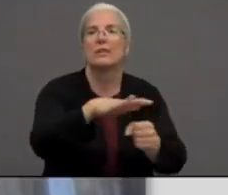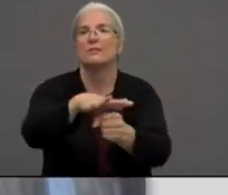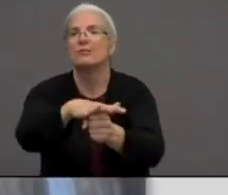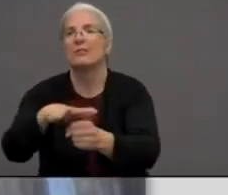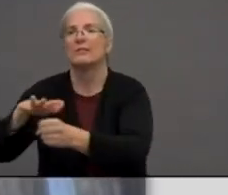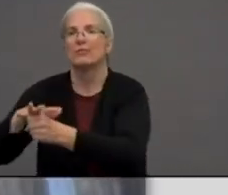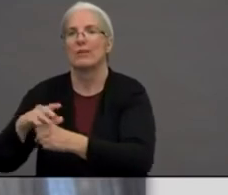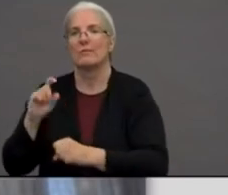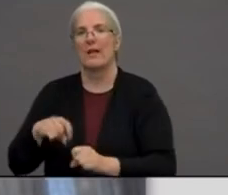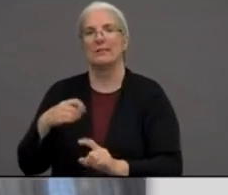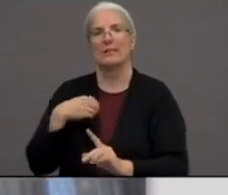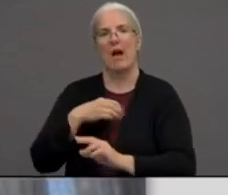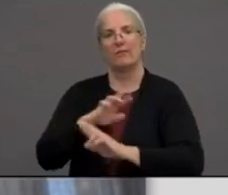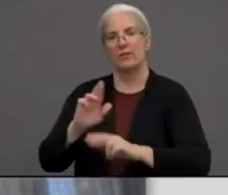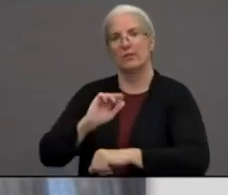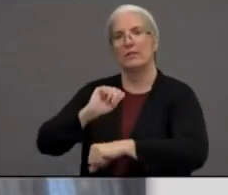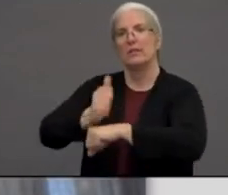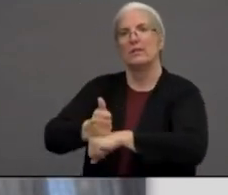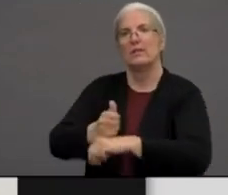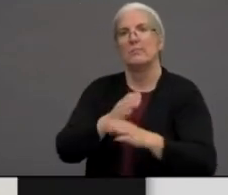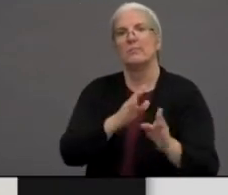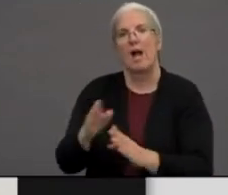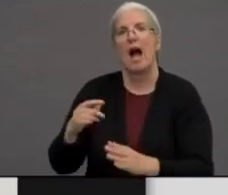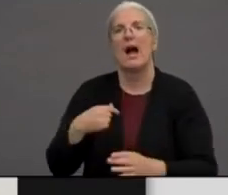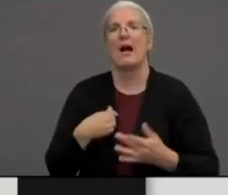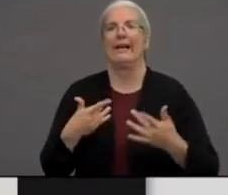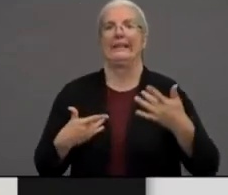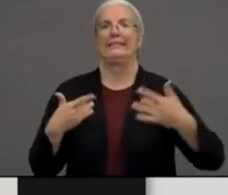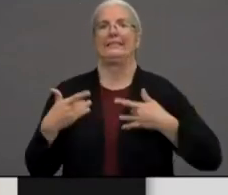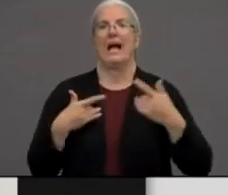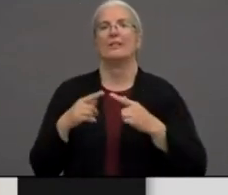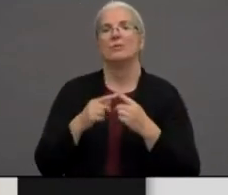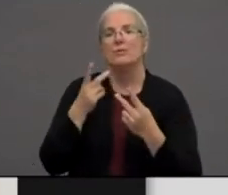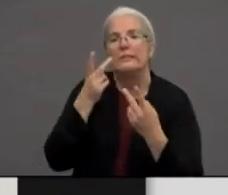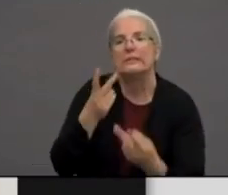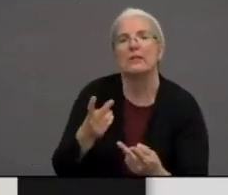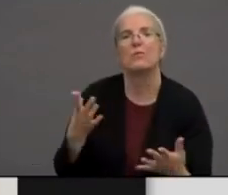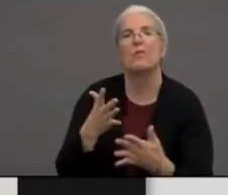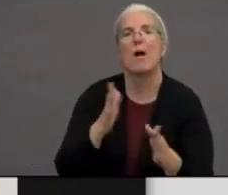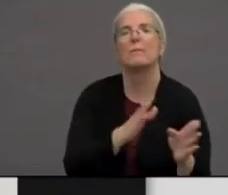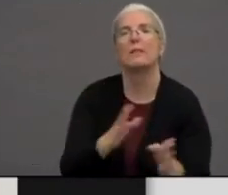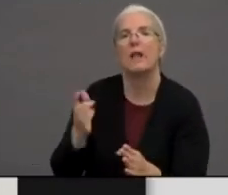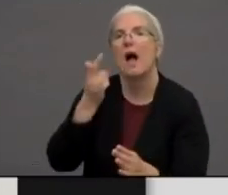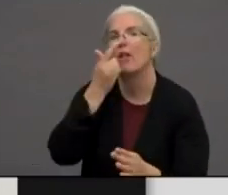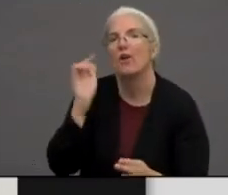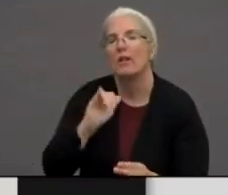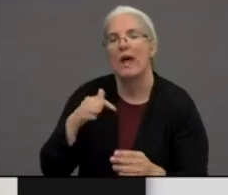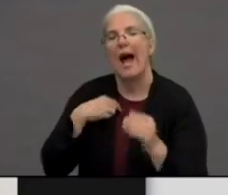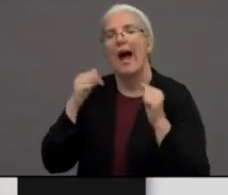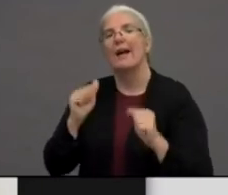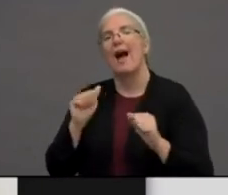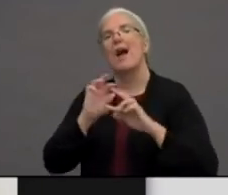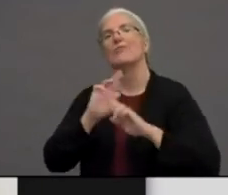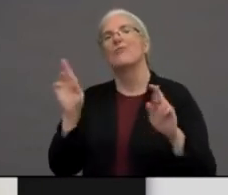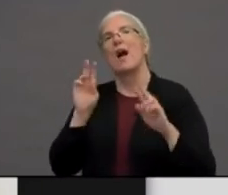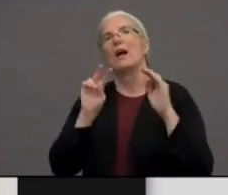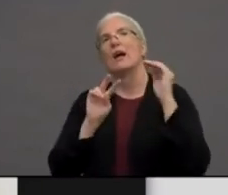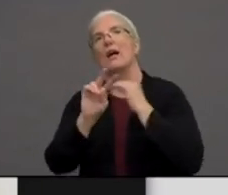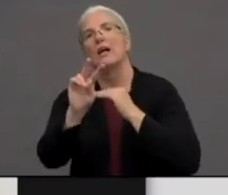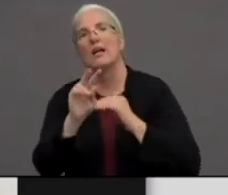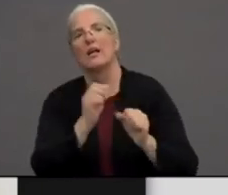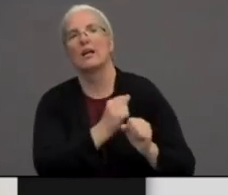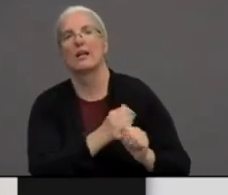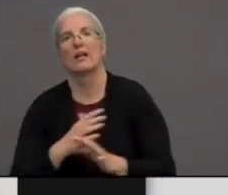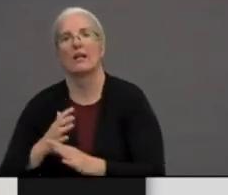But I'm excited to read it, to see it, to see what they want to do. But I know that I have to do my